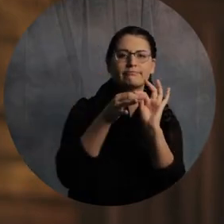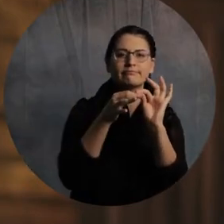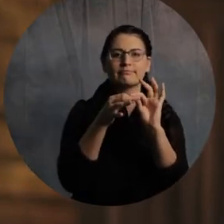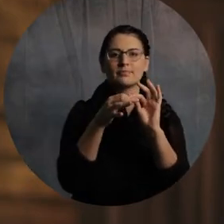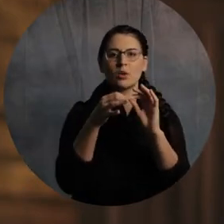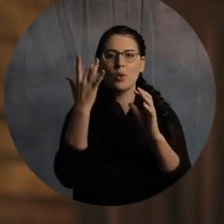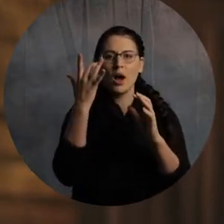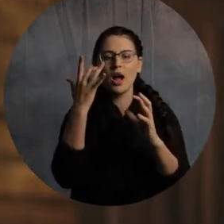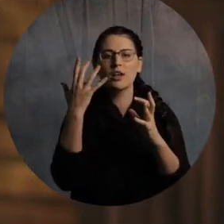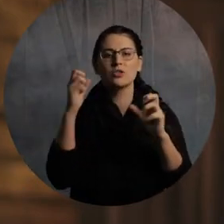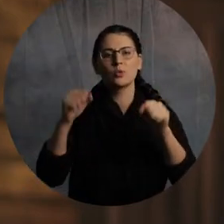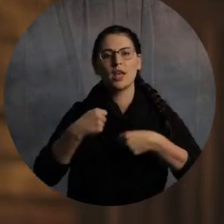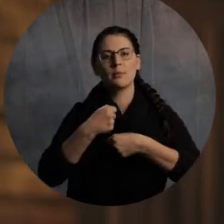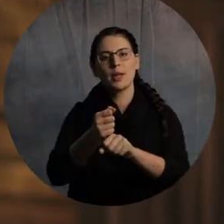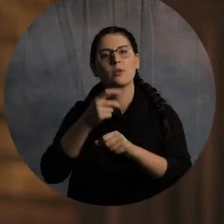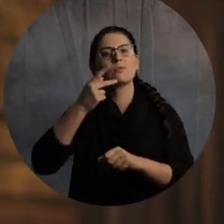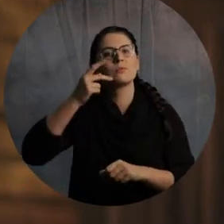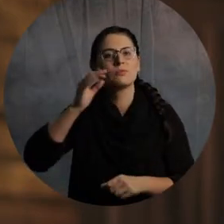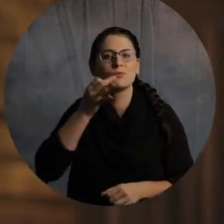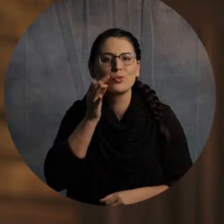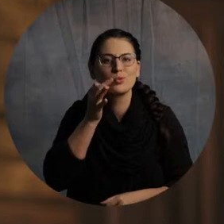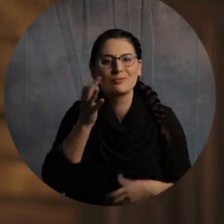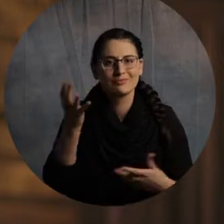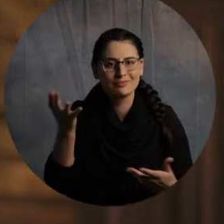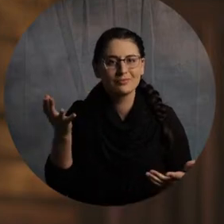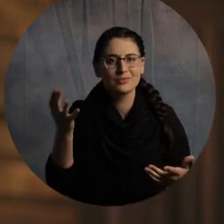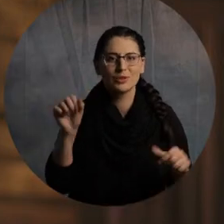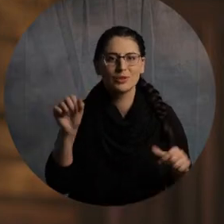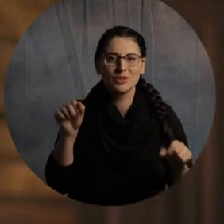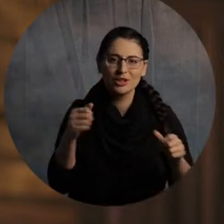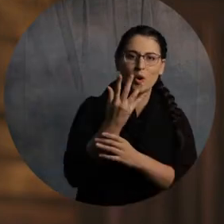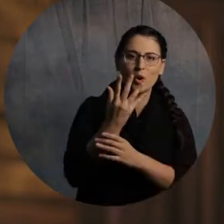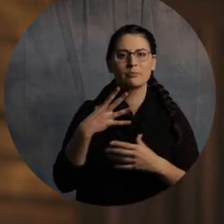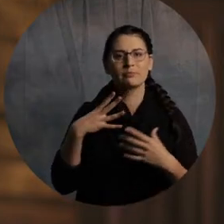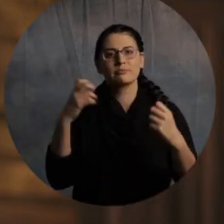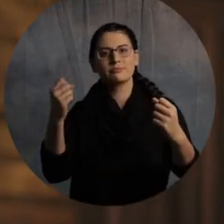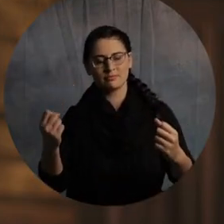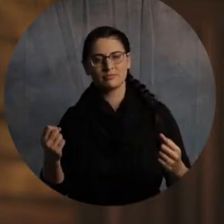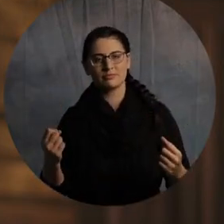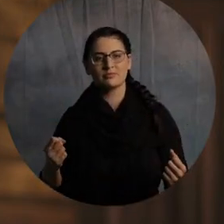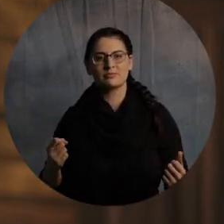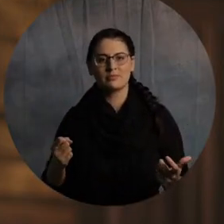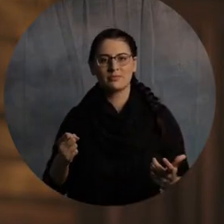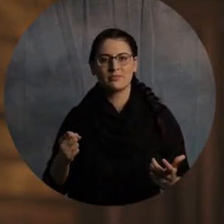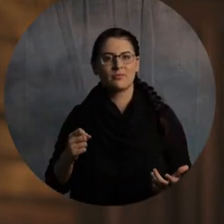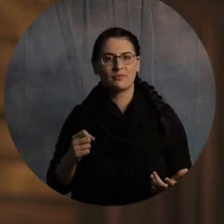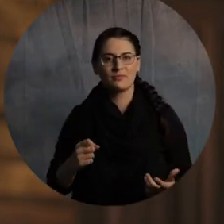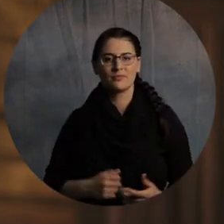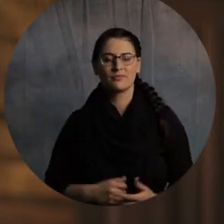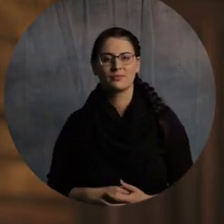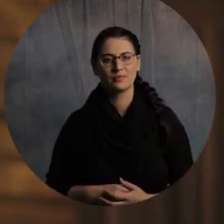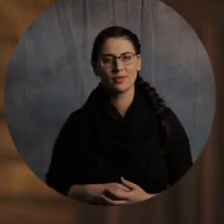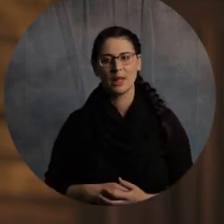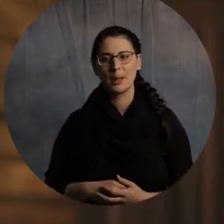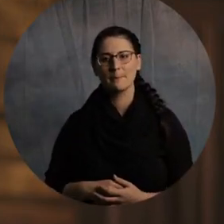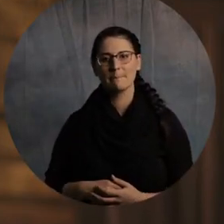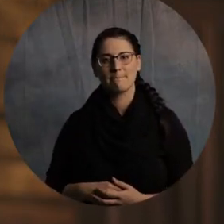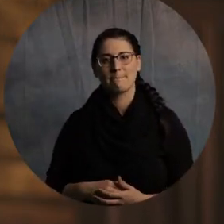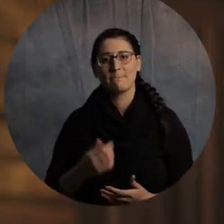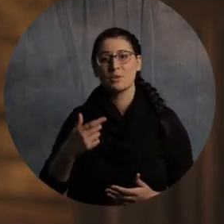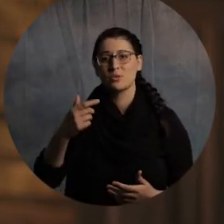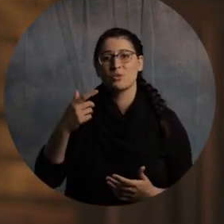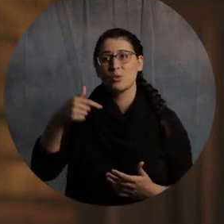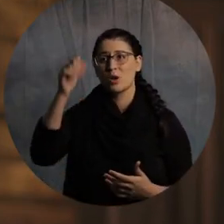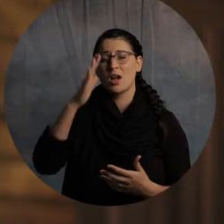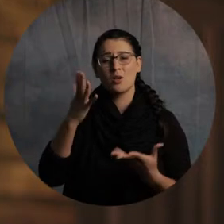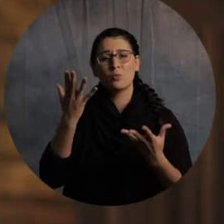Where you don't really know the difference between the one part of the vine when it was no longer a vine and it became the branch. But that's how God wants